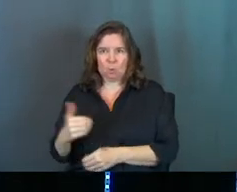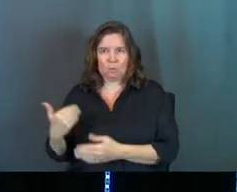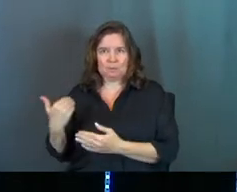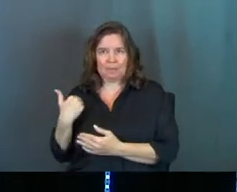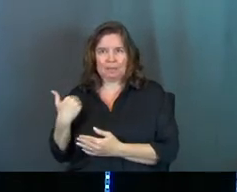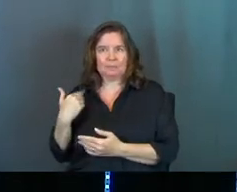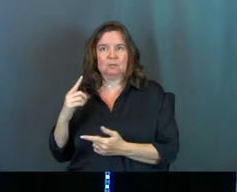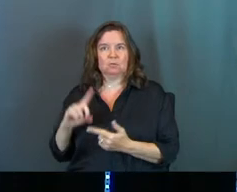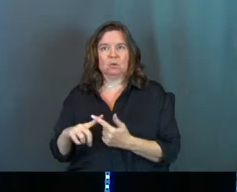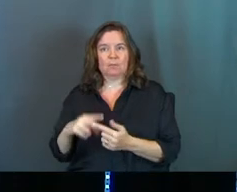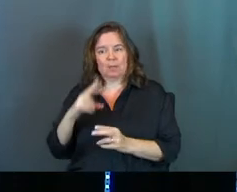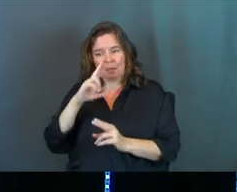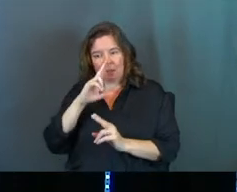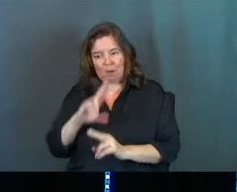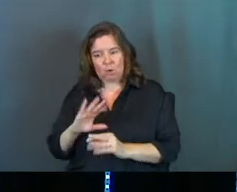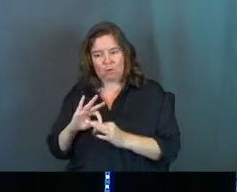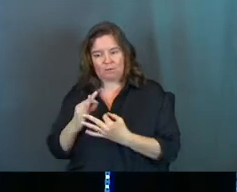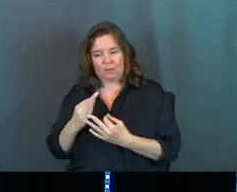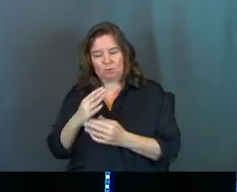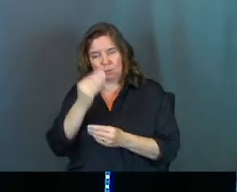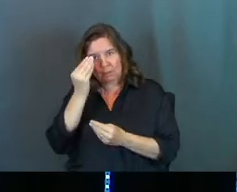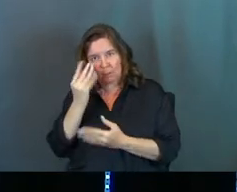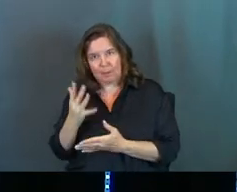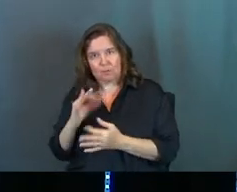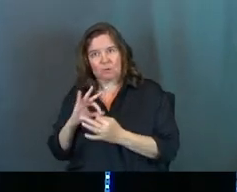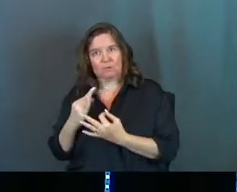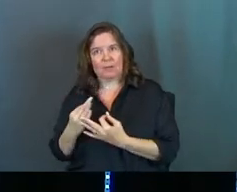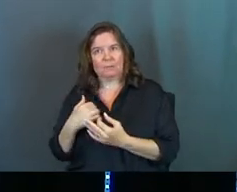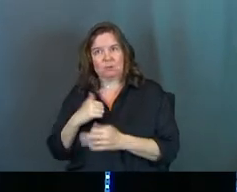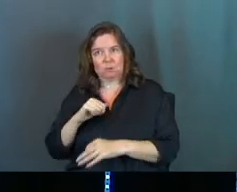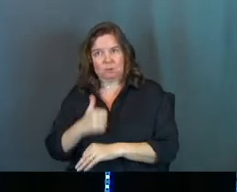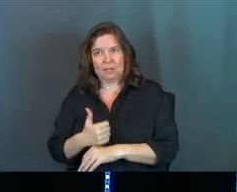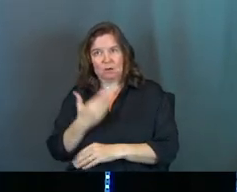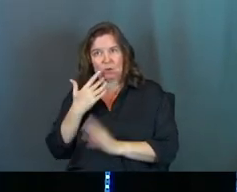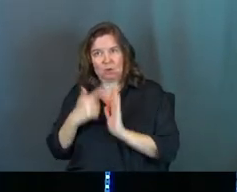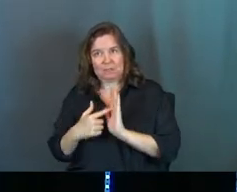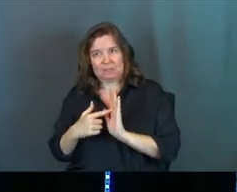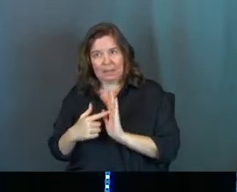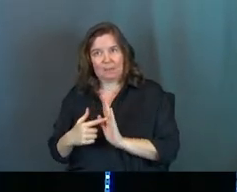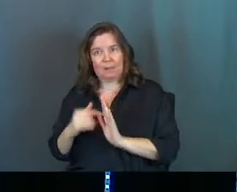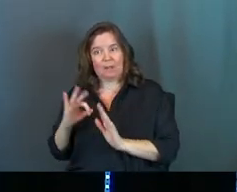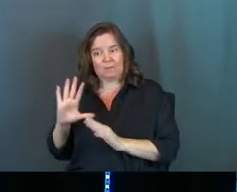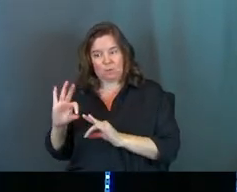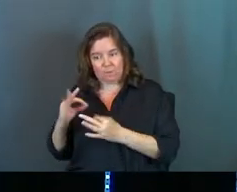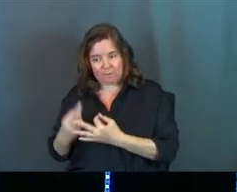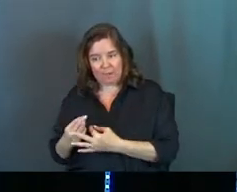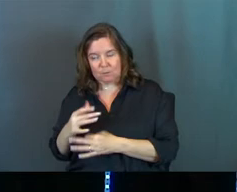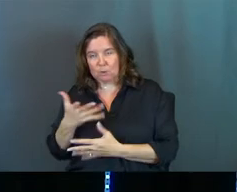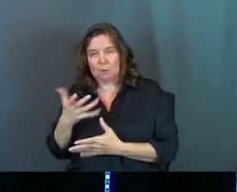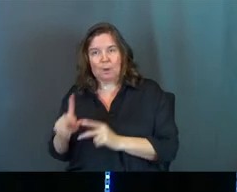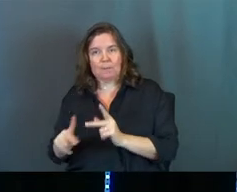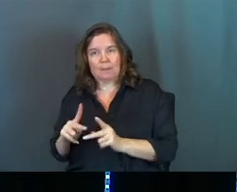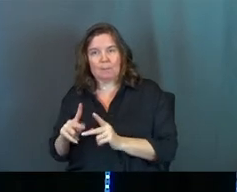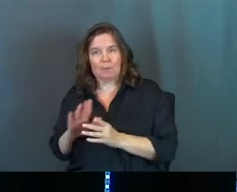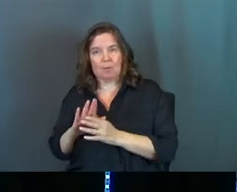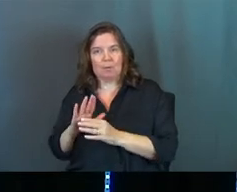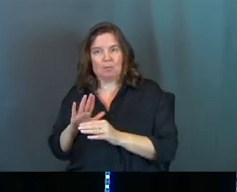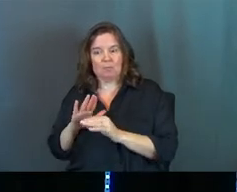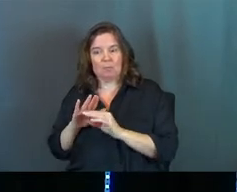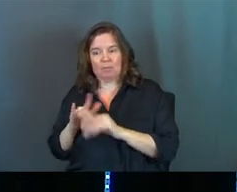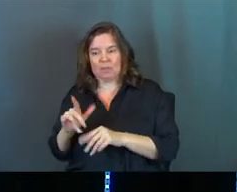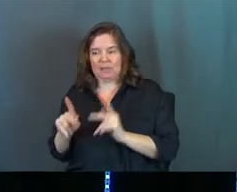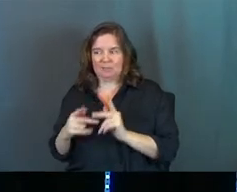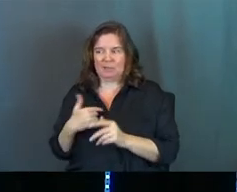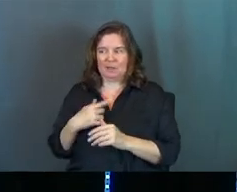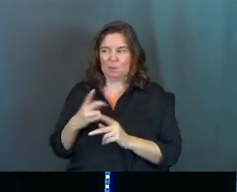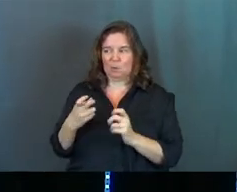to be honoring to family, to be obedient to family, to set a good example of your family. You didn't want people walking around like, that's that family